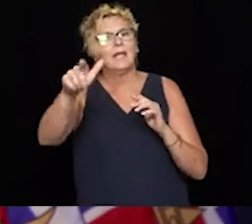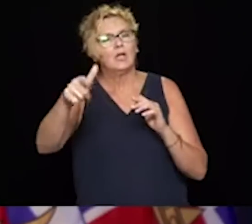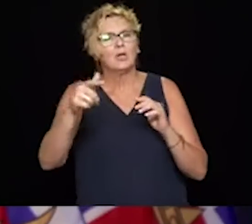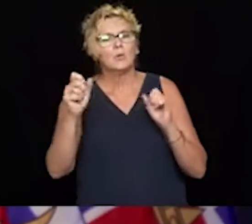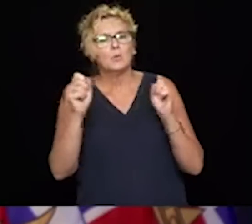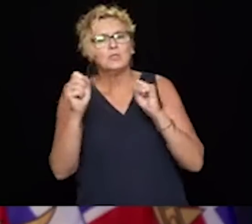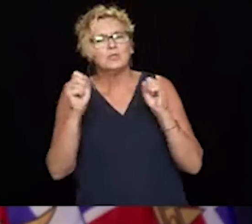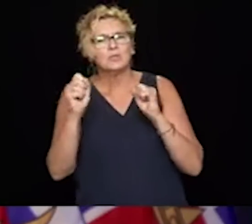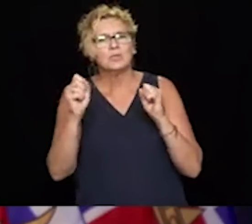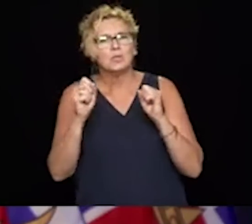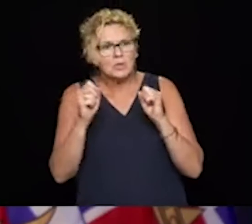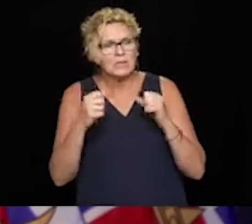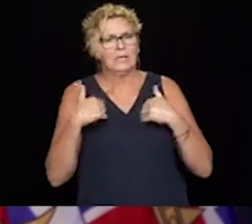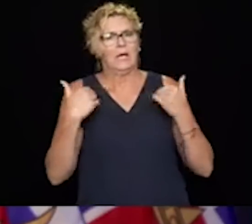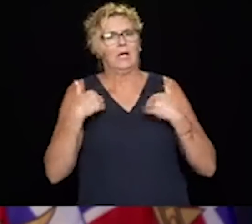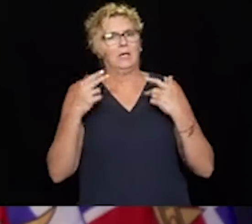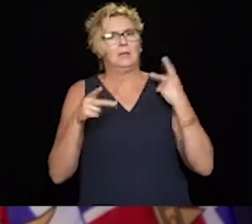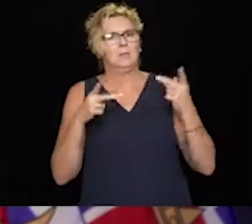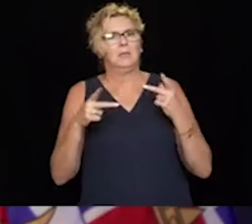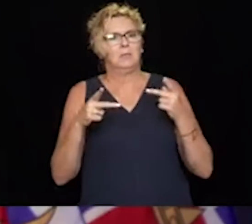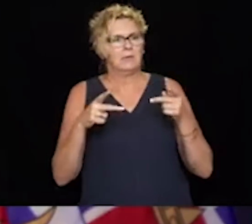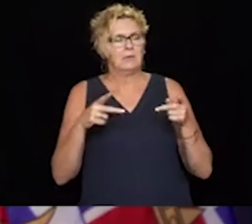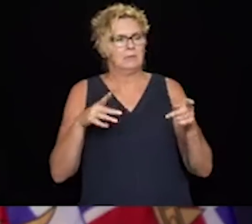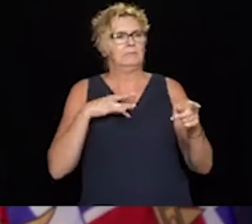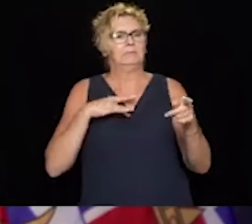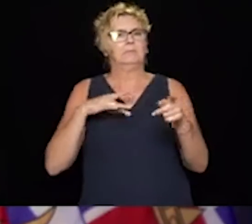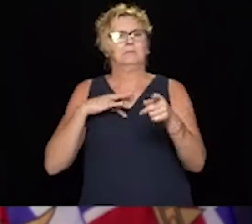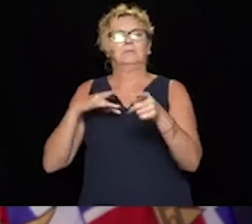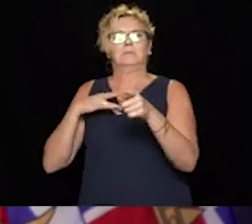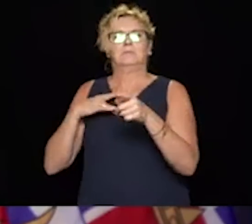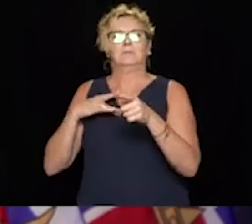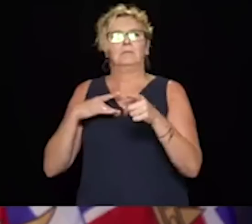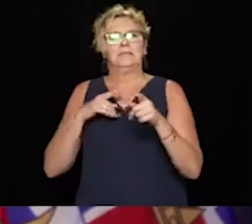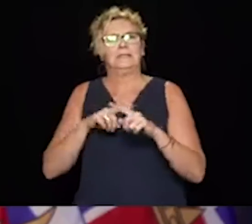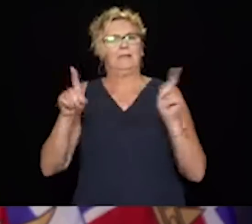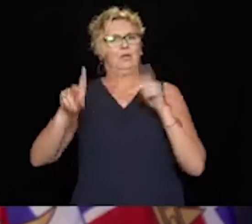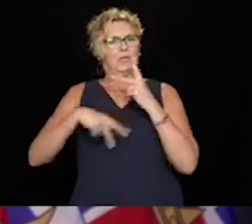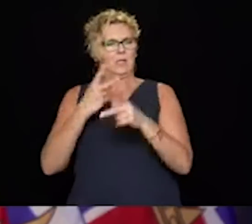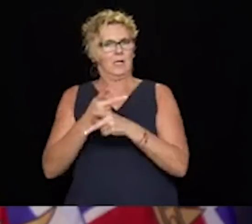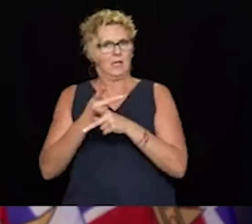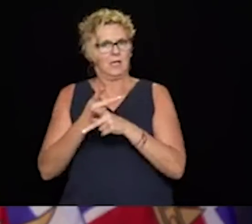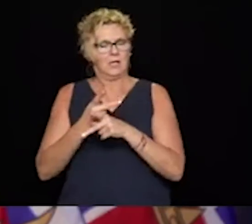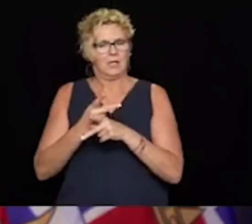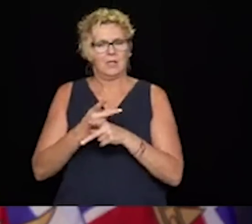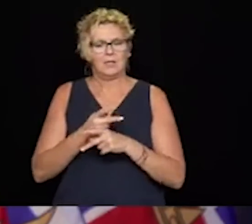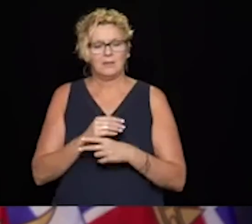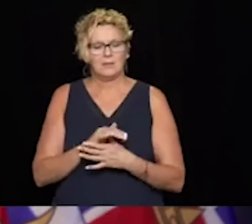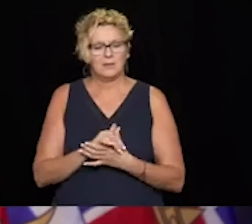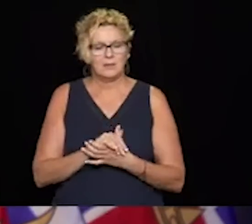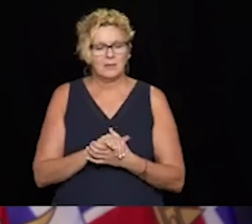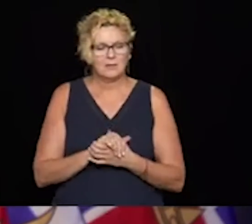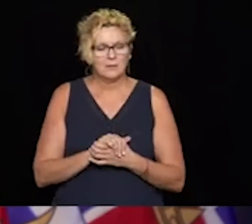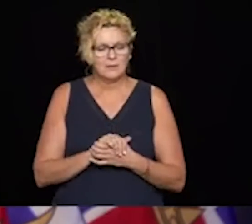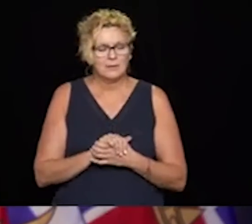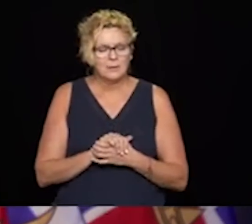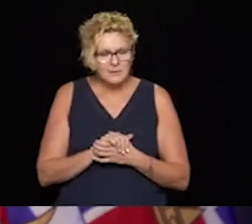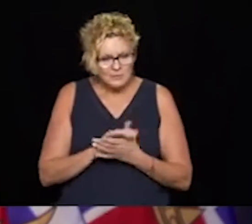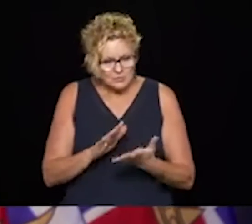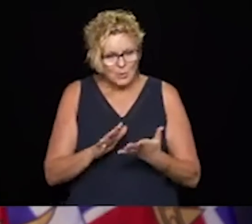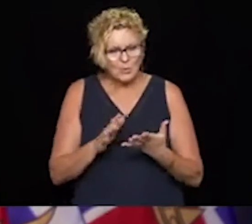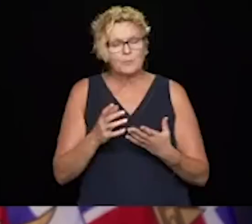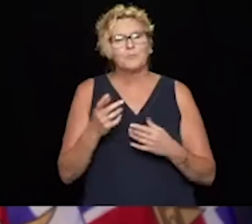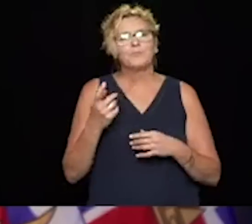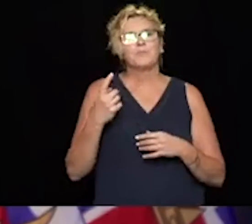the southern hemisphere this past few months, they had a very mild season. Partly we think that's because their